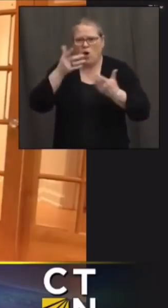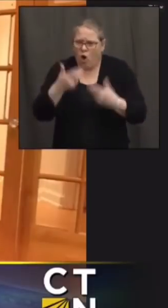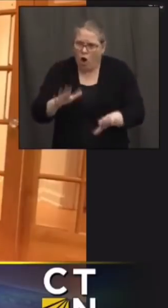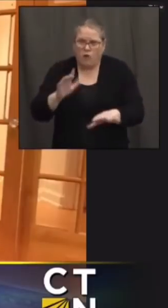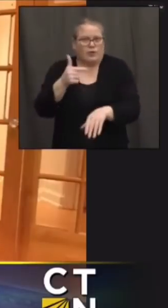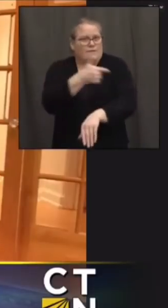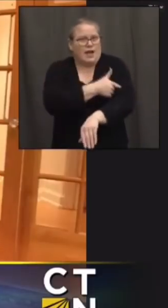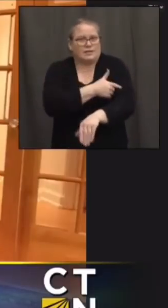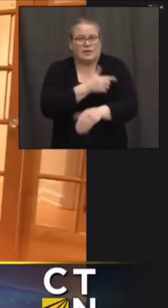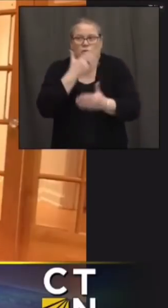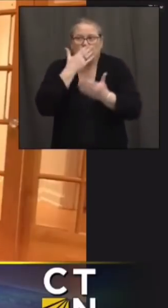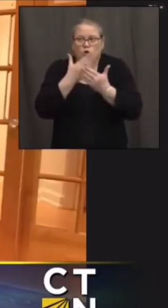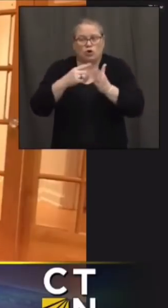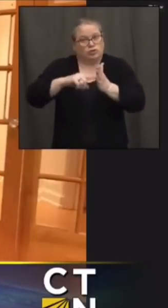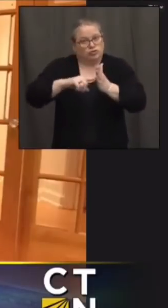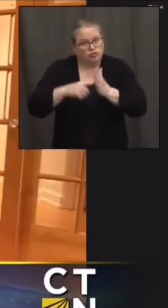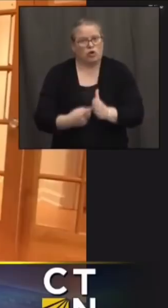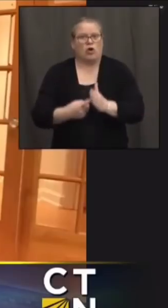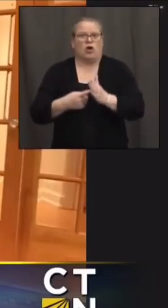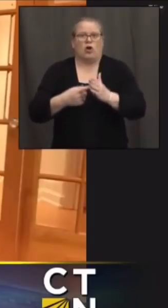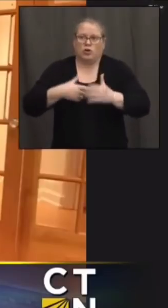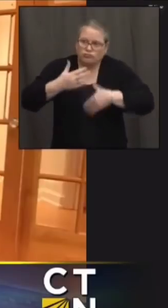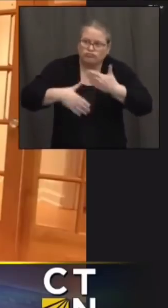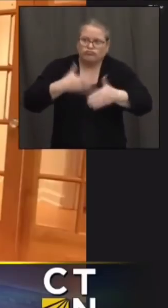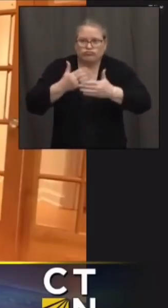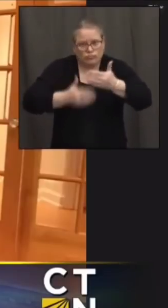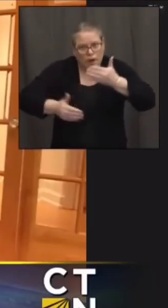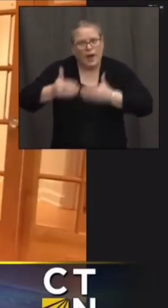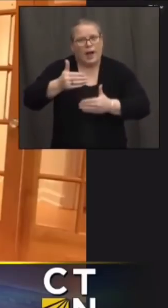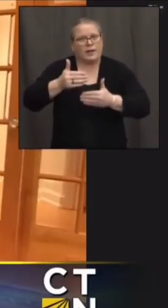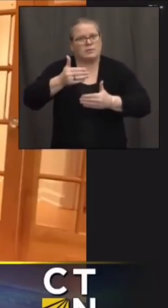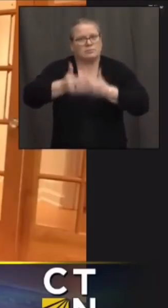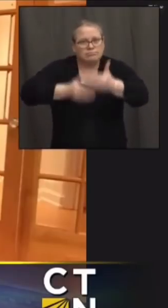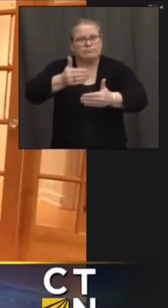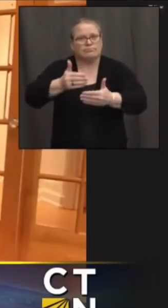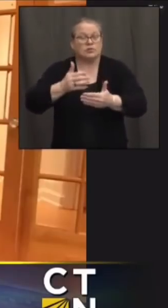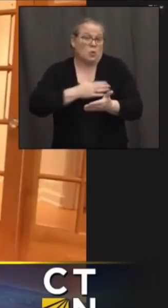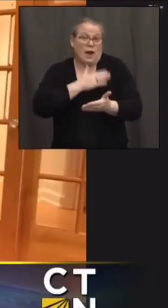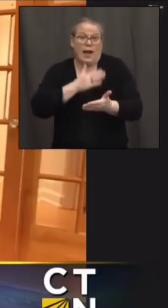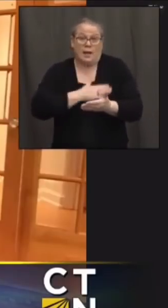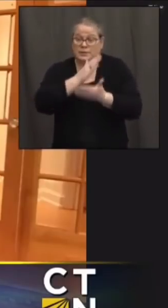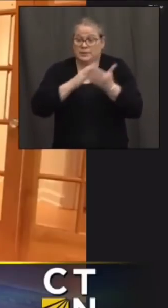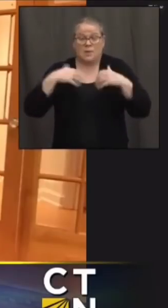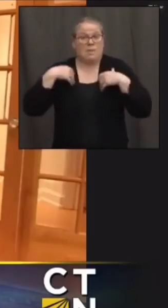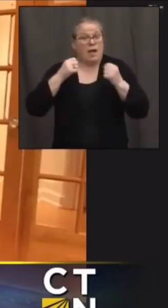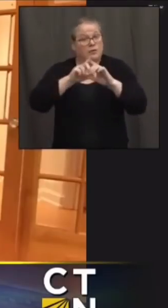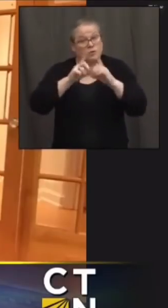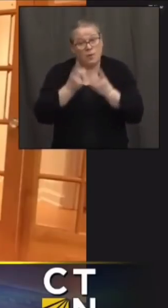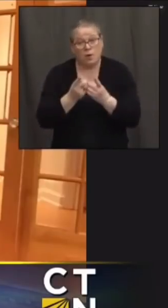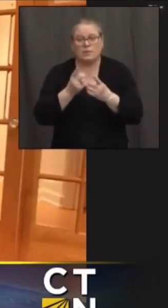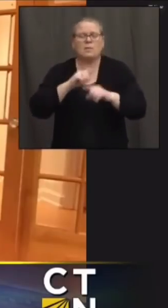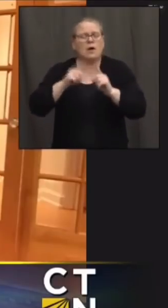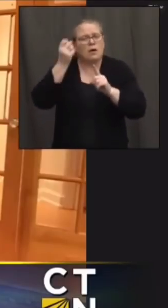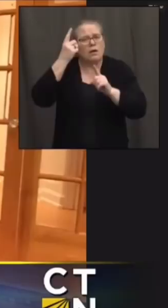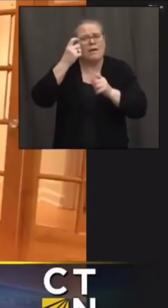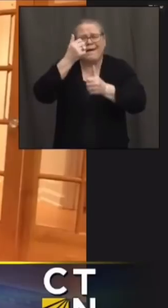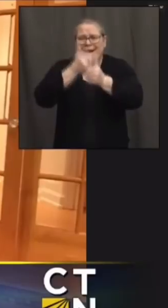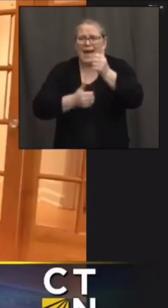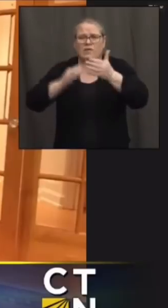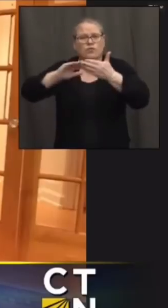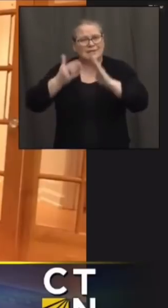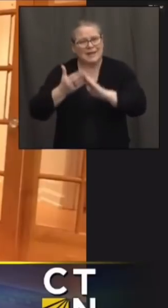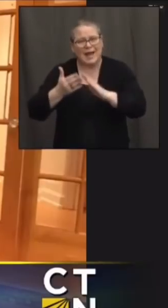head start uh on this process um and so we're happy to see a couple health departments but look in every town and every city